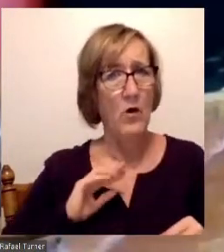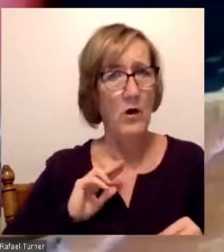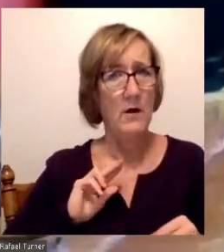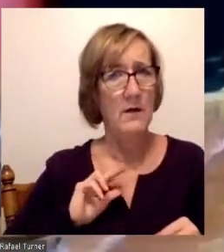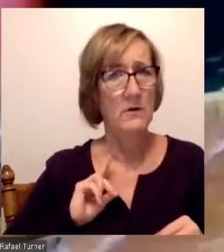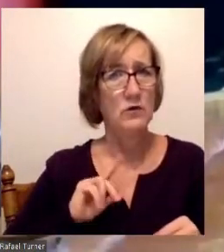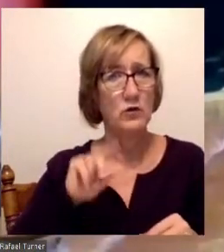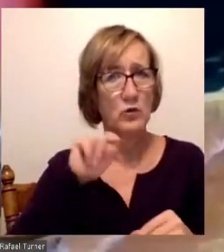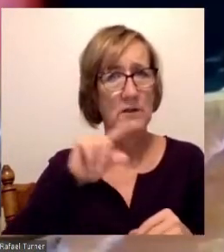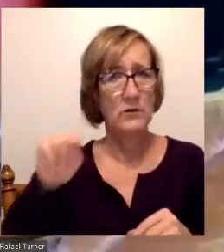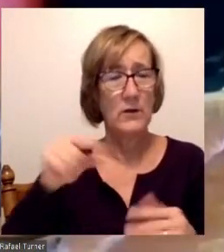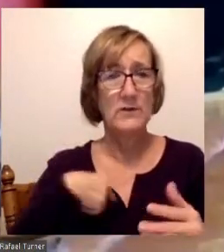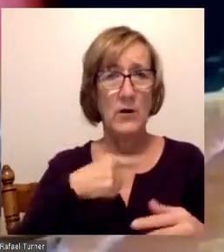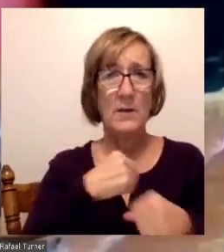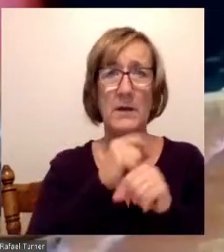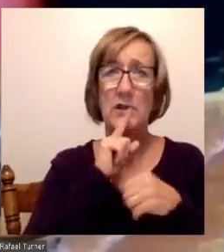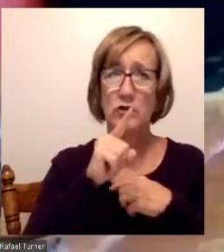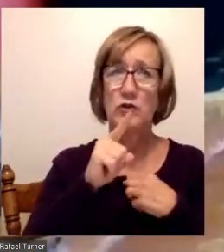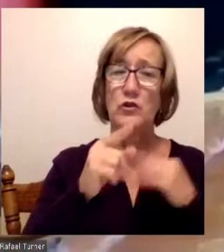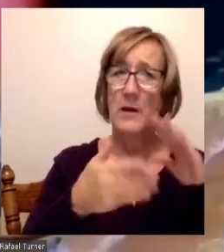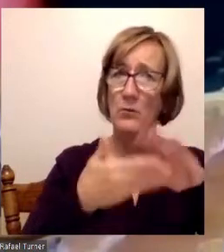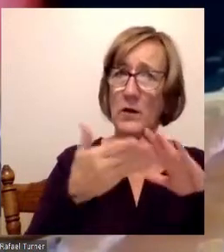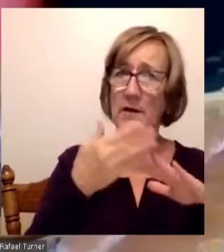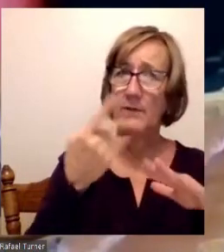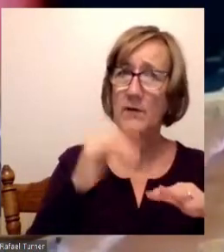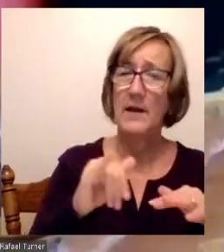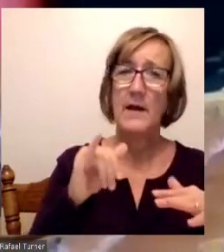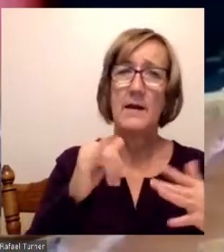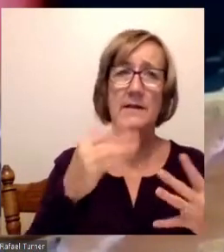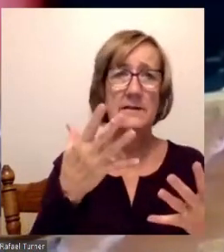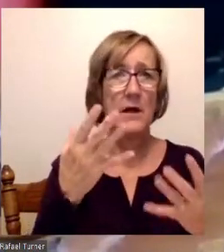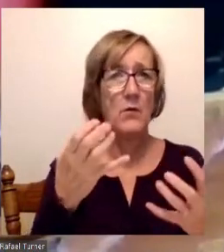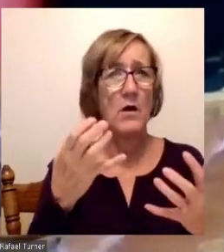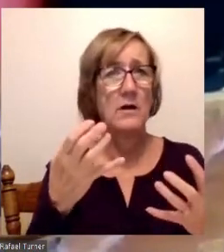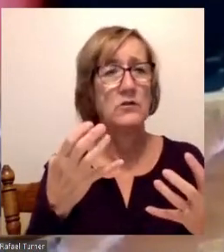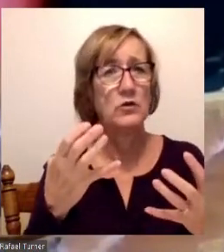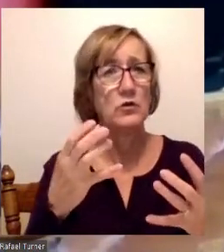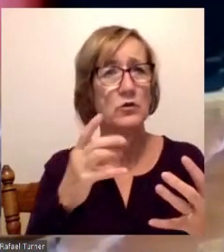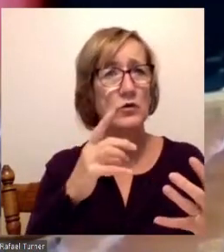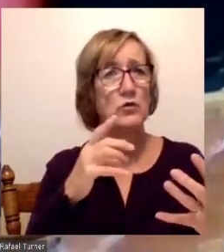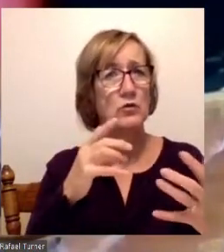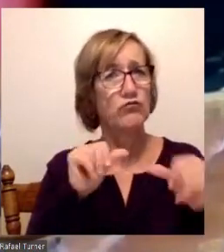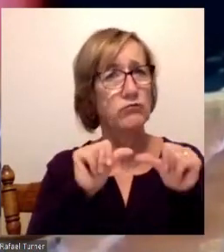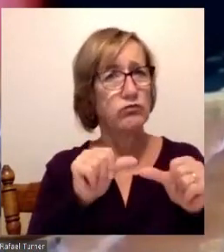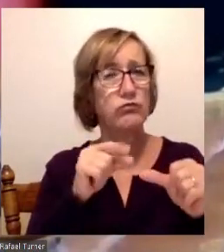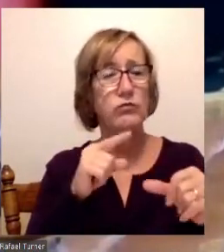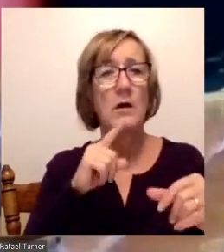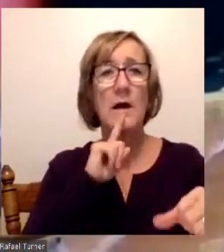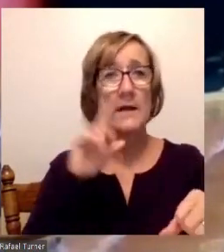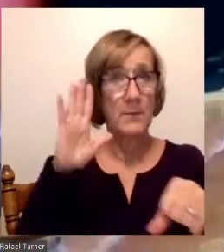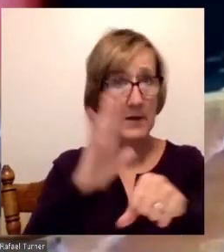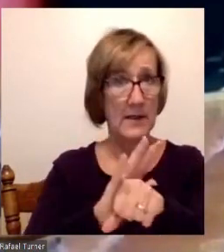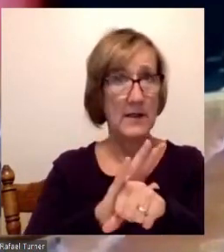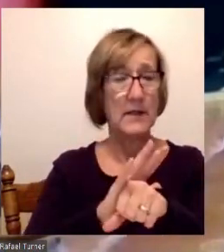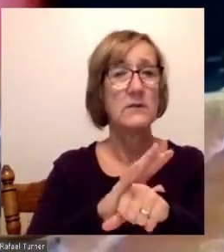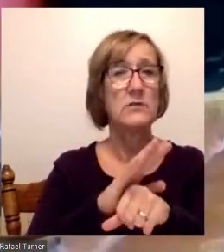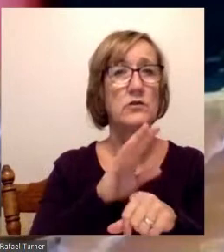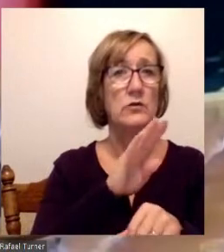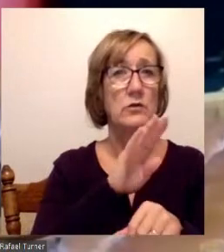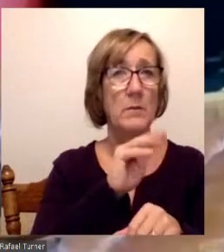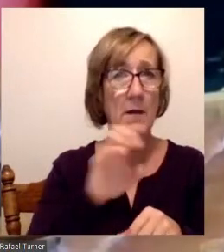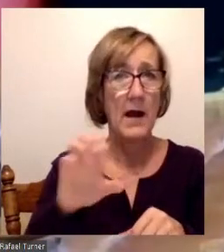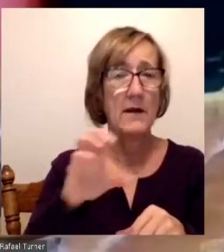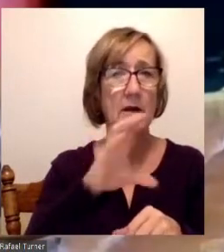ensure that this is not the case moving forward. I remain committed to Mott Community College as I've co-chaired a